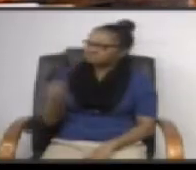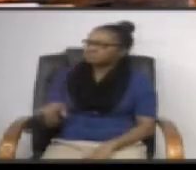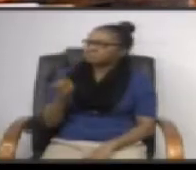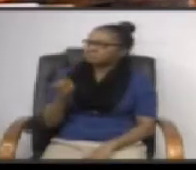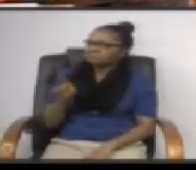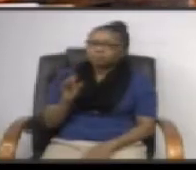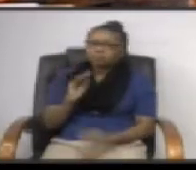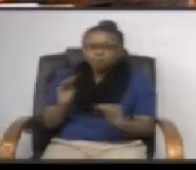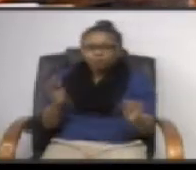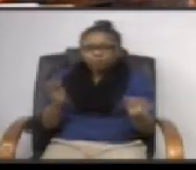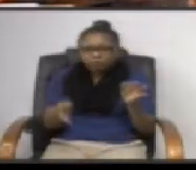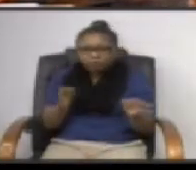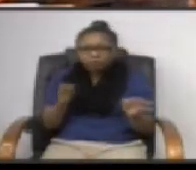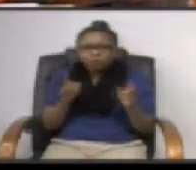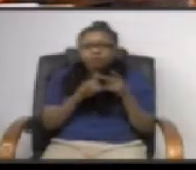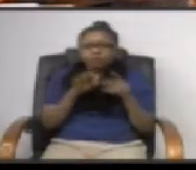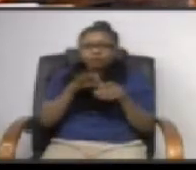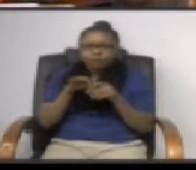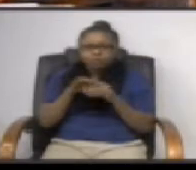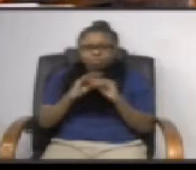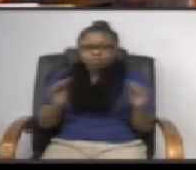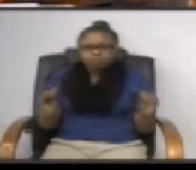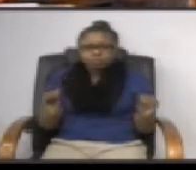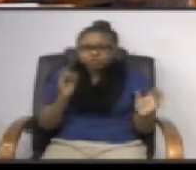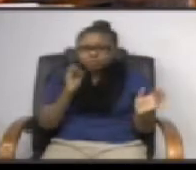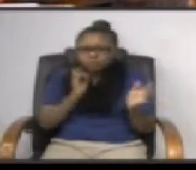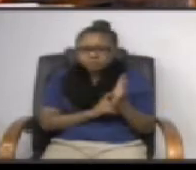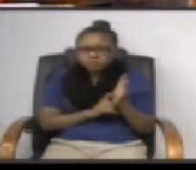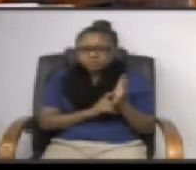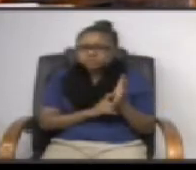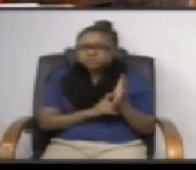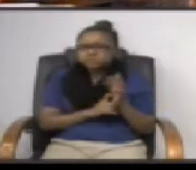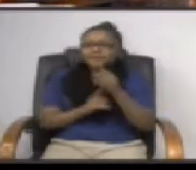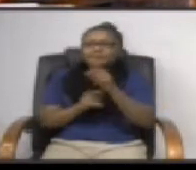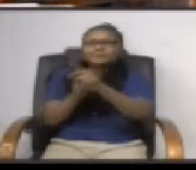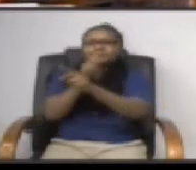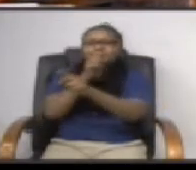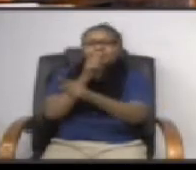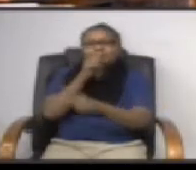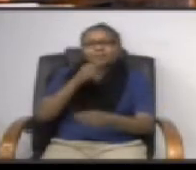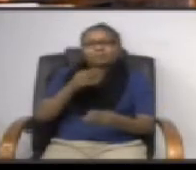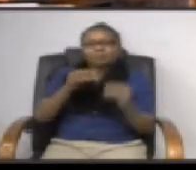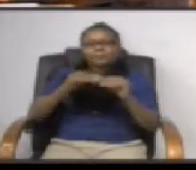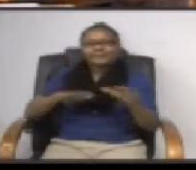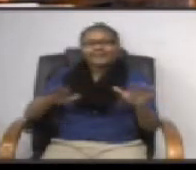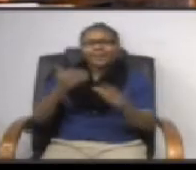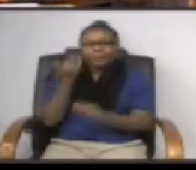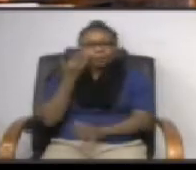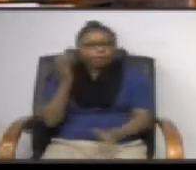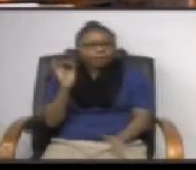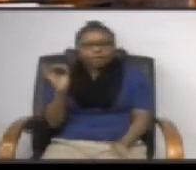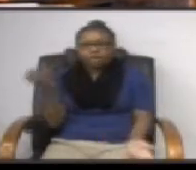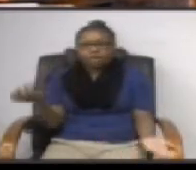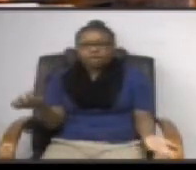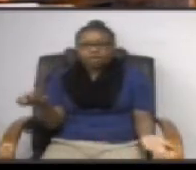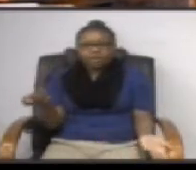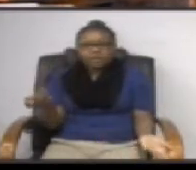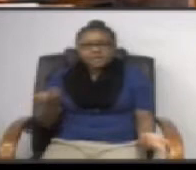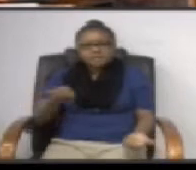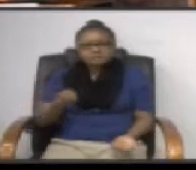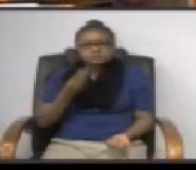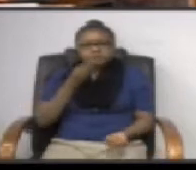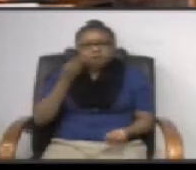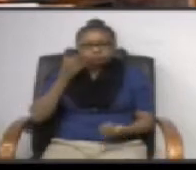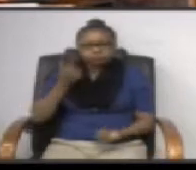were no hearings there was no nothing no notice it's private property i know but i mean it's residential